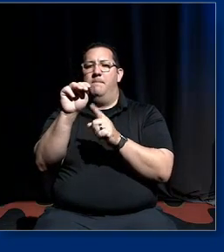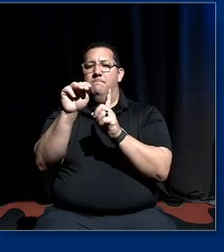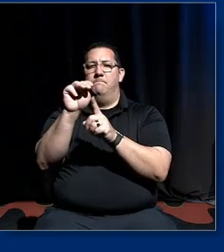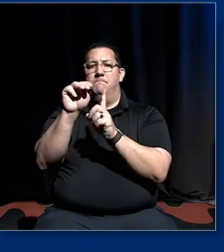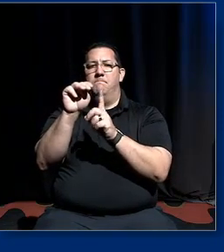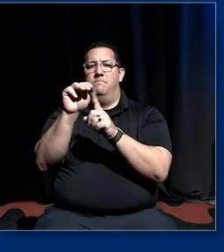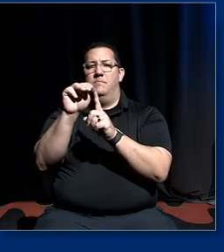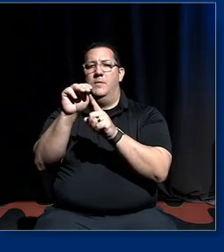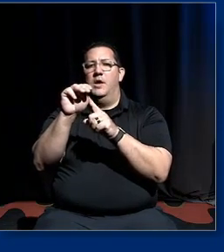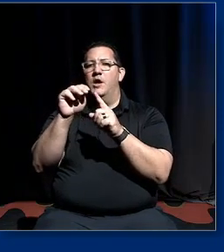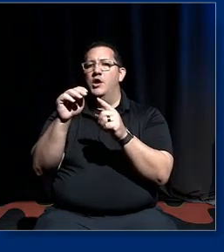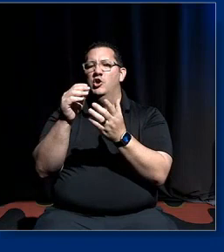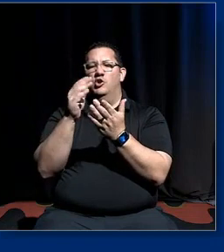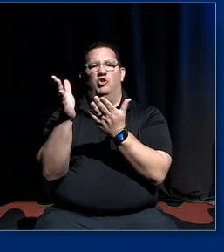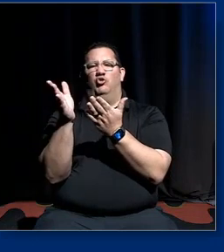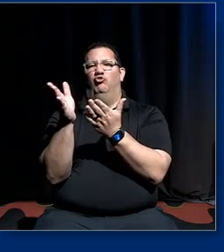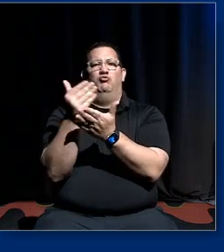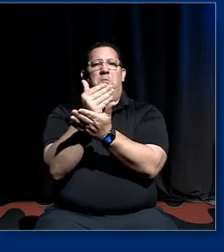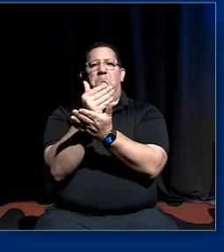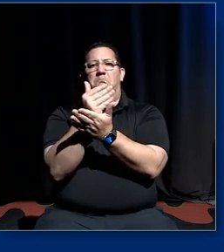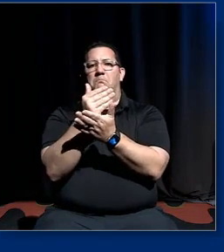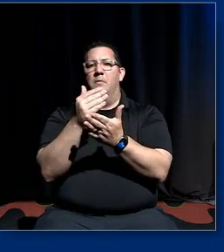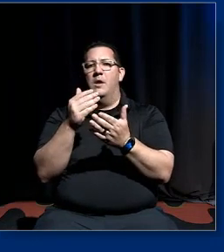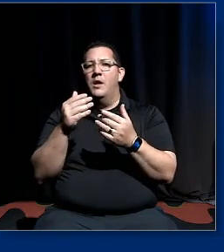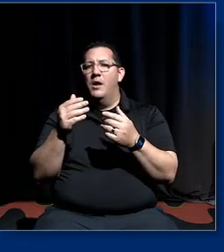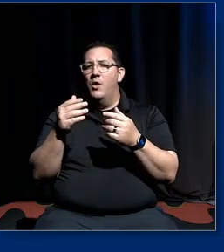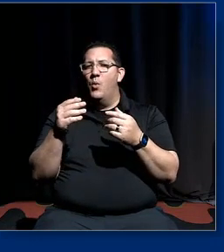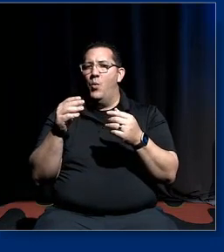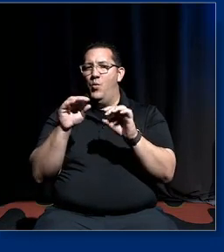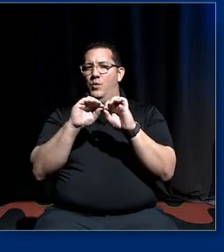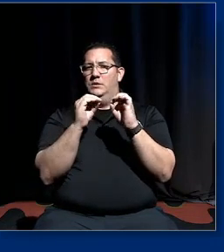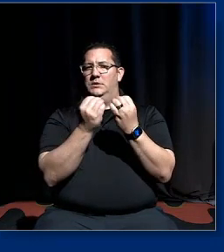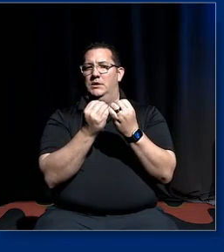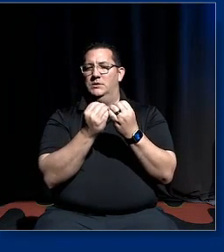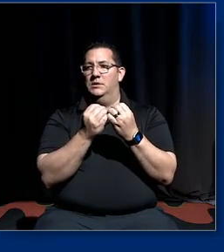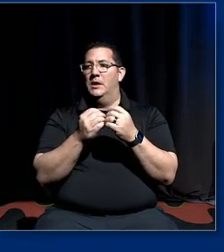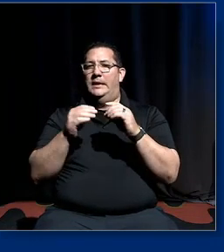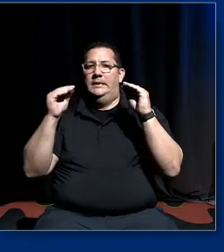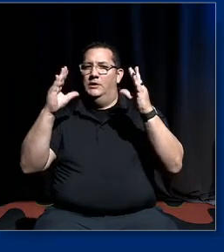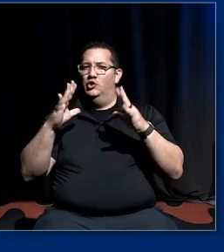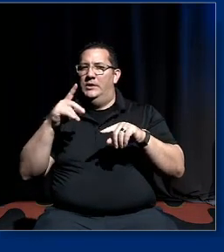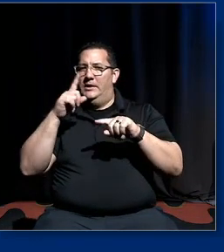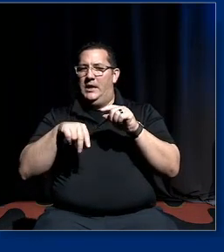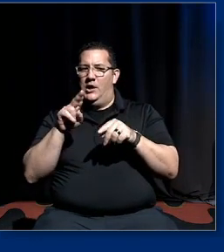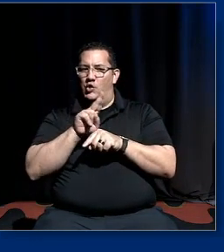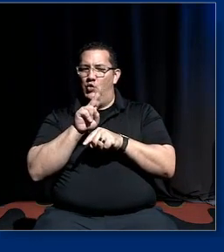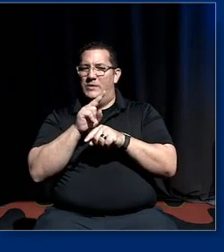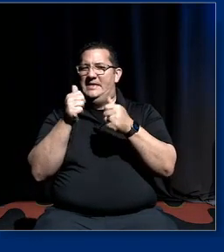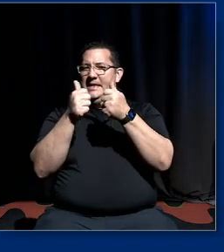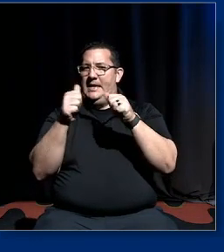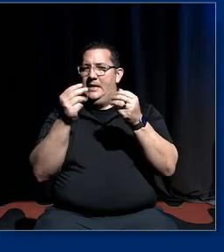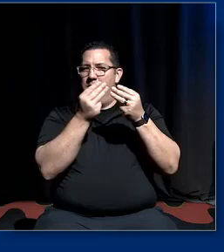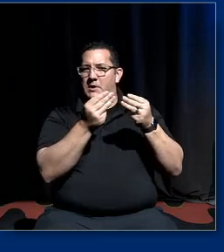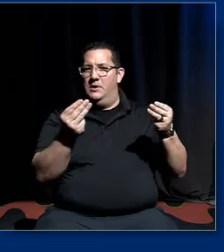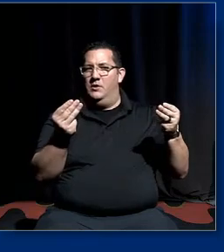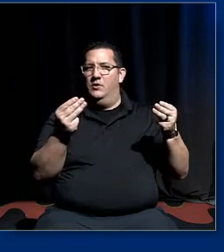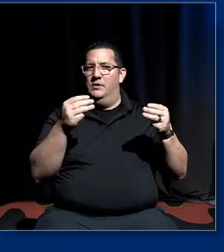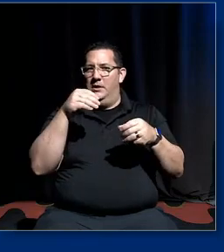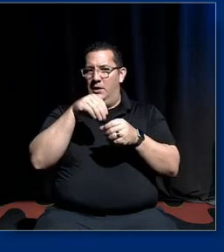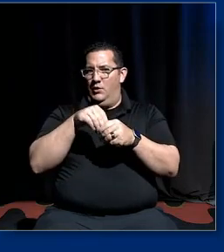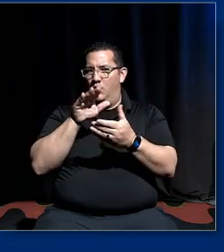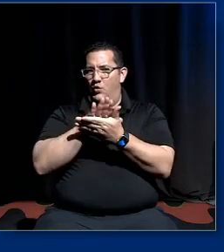so a teacher cannot legally use material produced by black lives matter in in the school